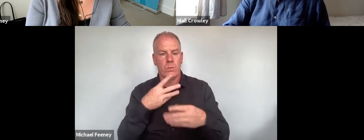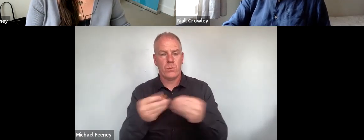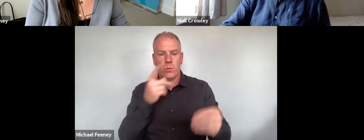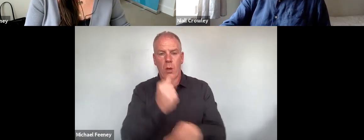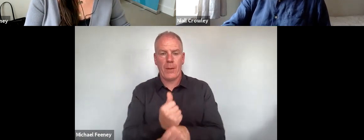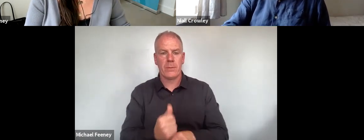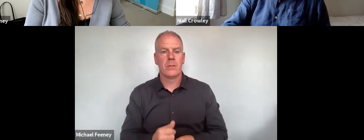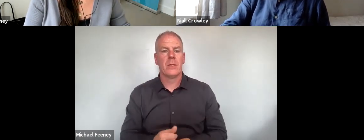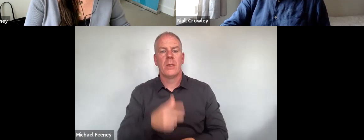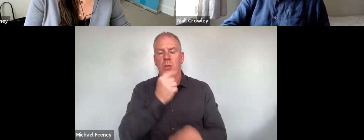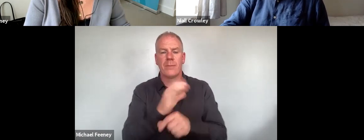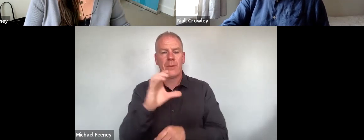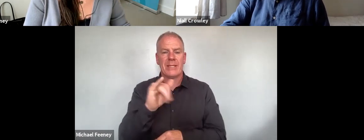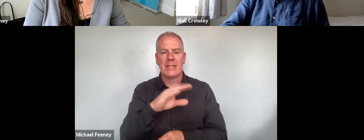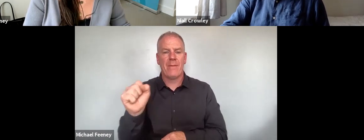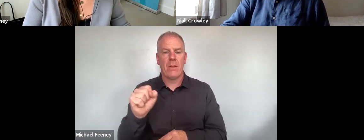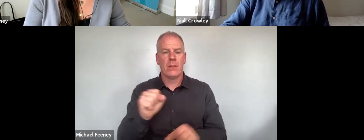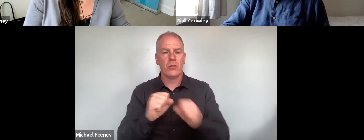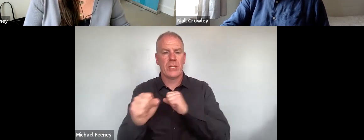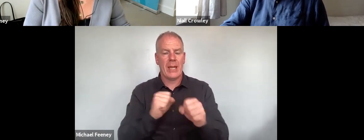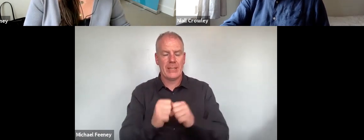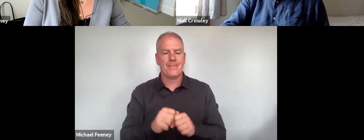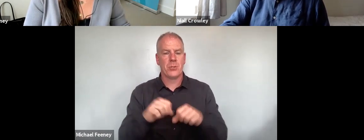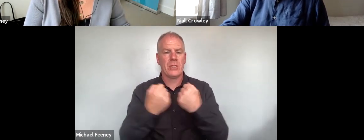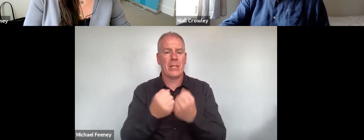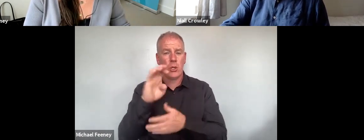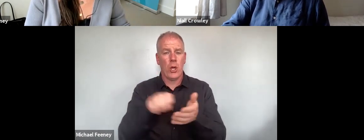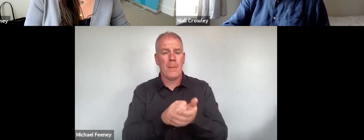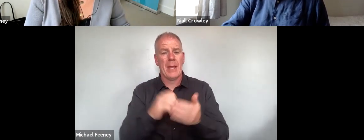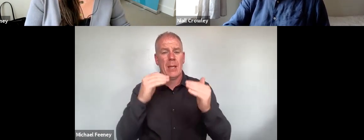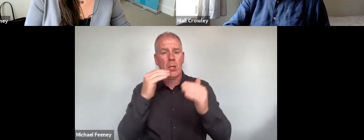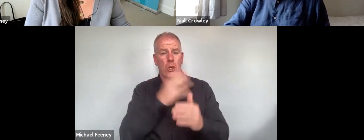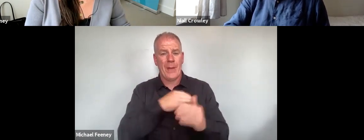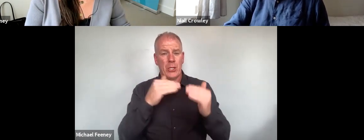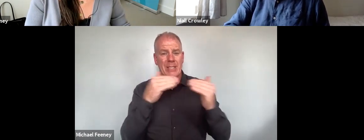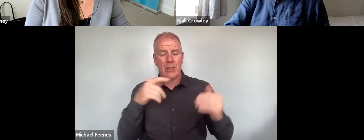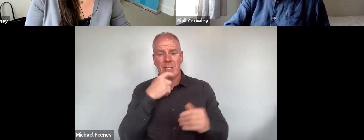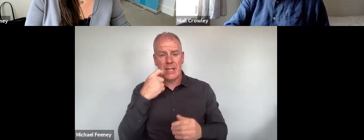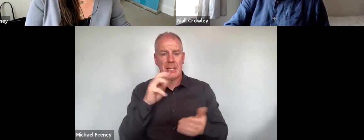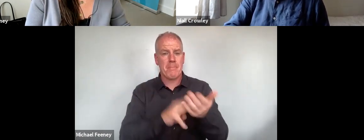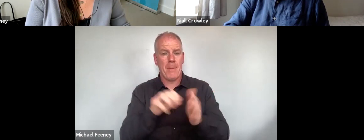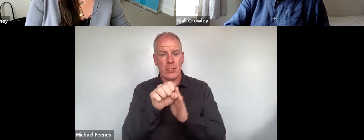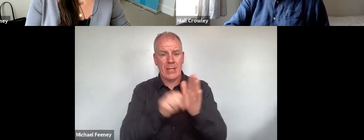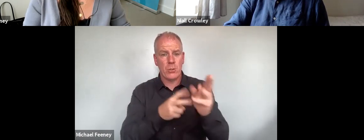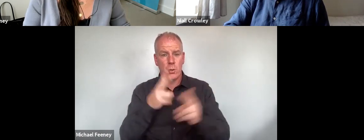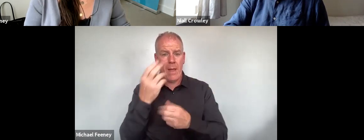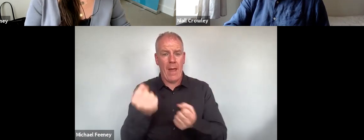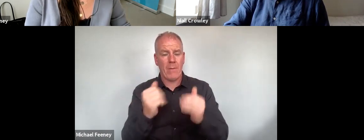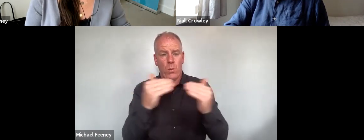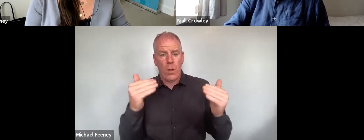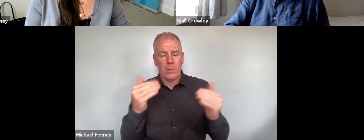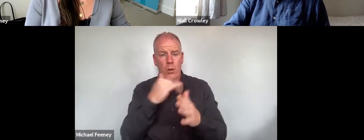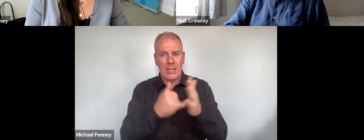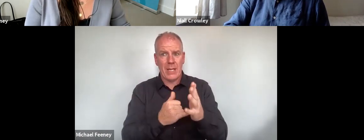relates to civil society. The European Commission standard recommends that member states should enable equality bodies to cooperate with civil